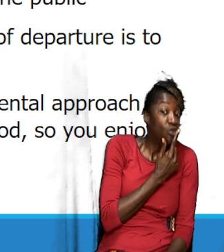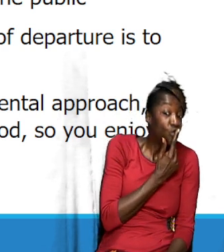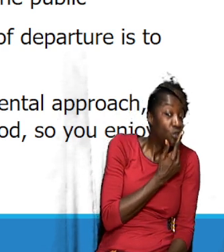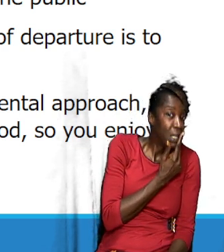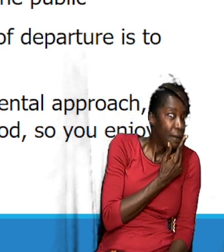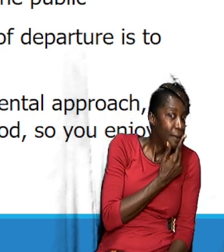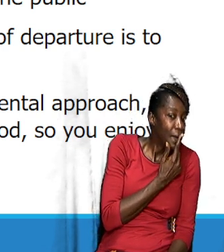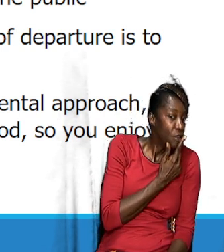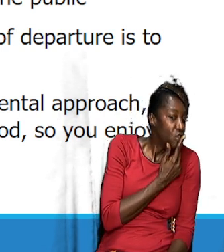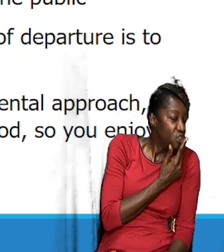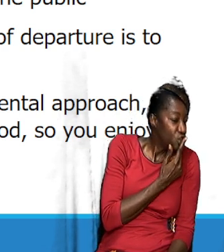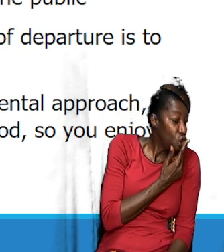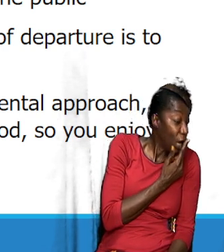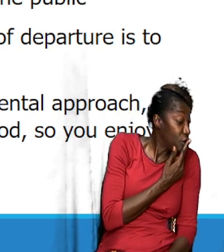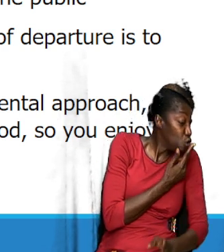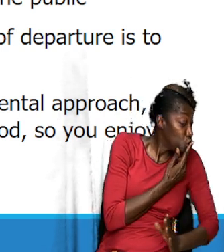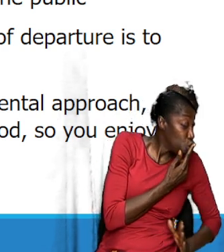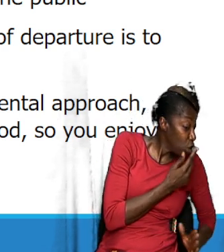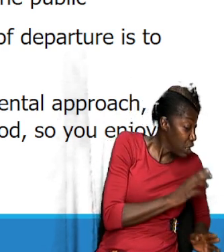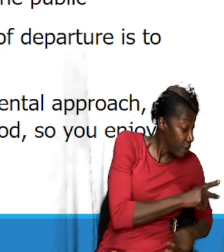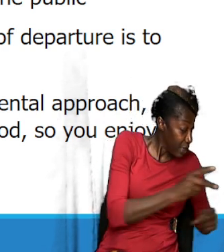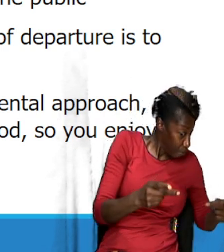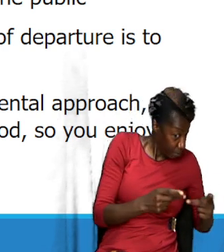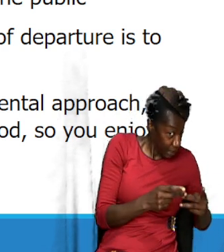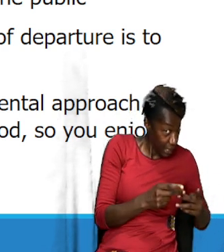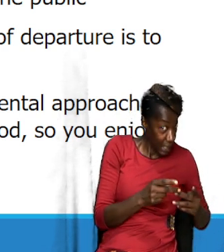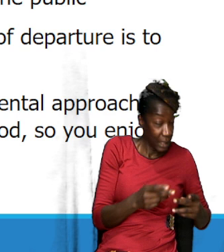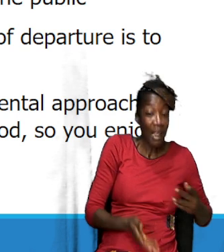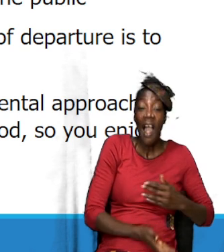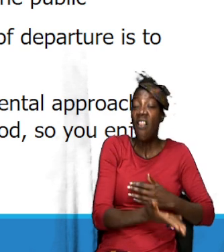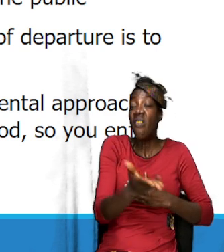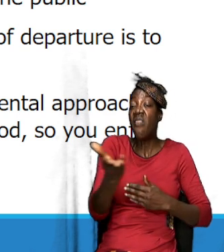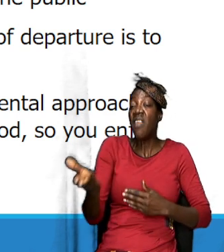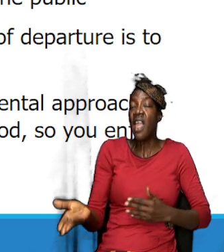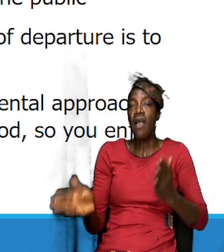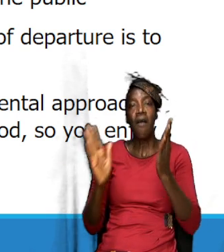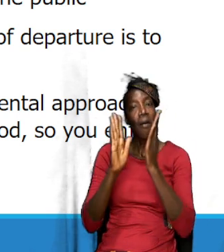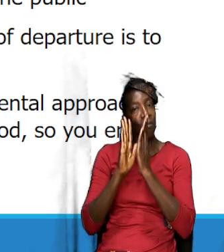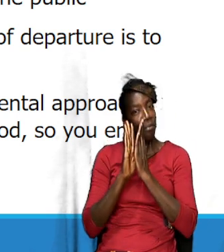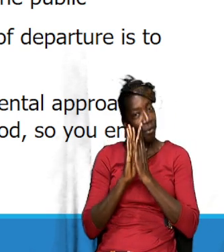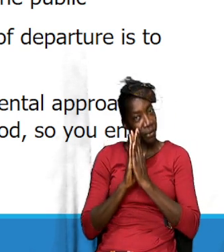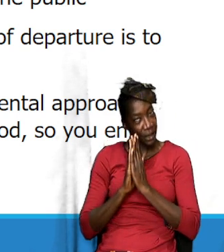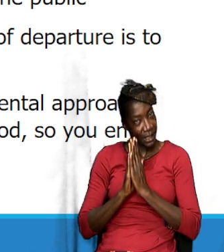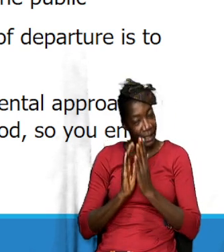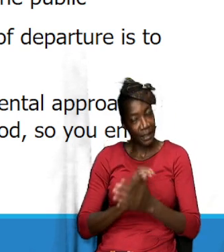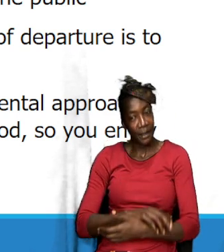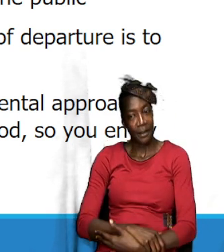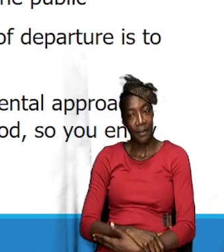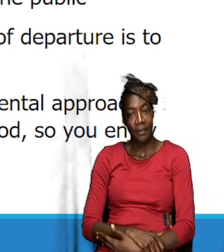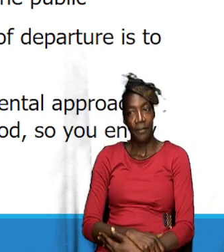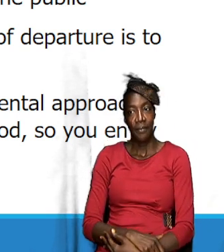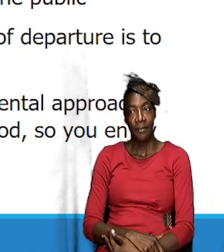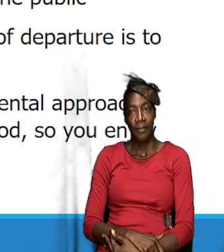went into a solitary place and there he prays. you know,